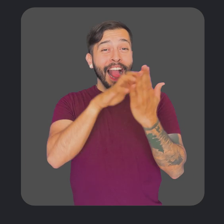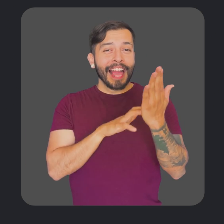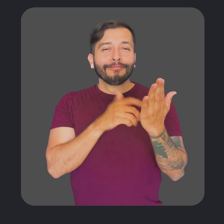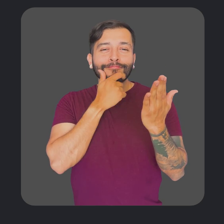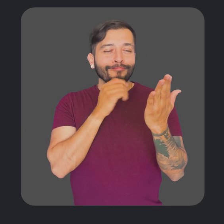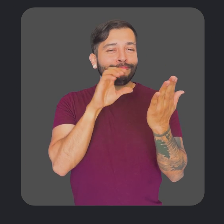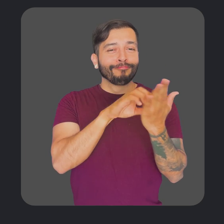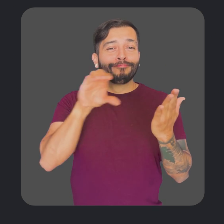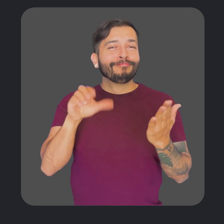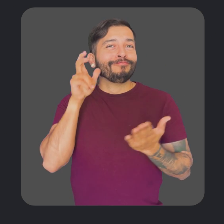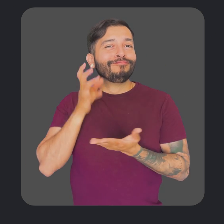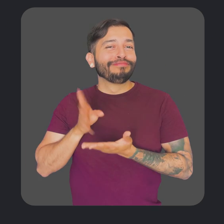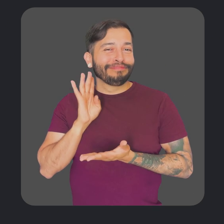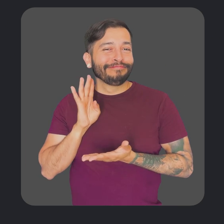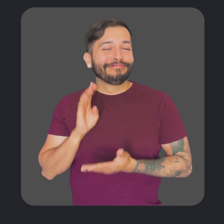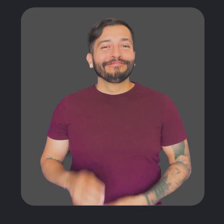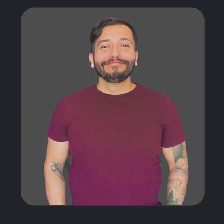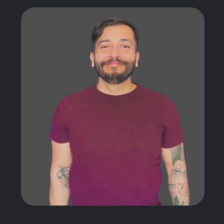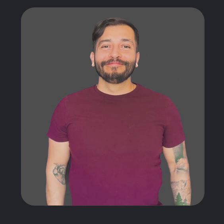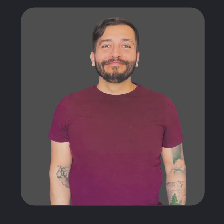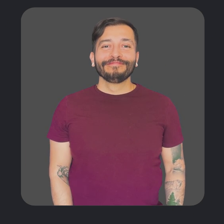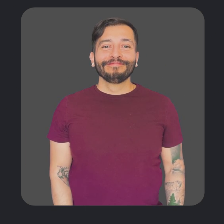allows for desired portions of pages to be read aloud.